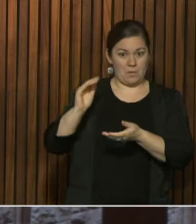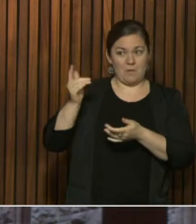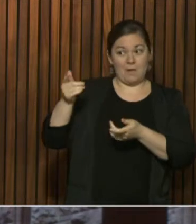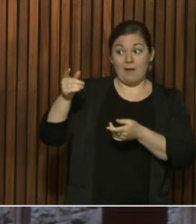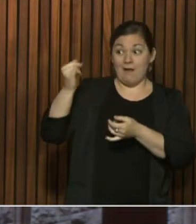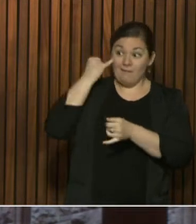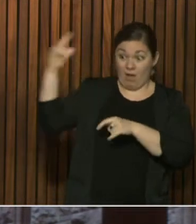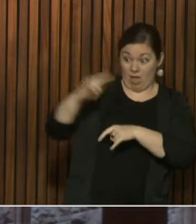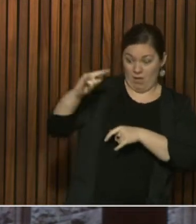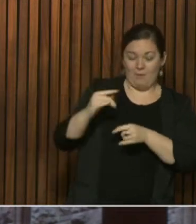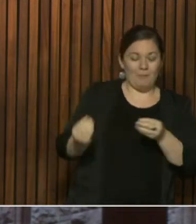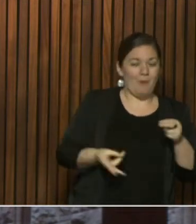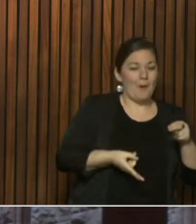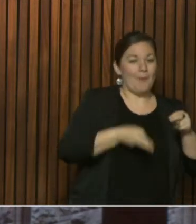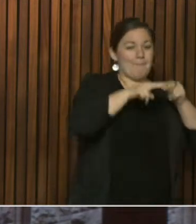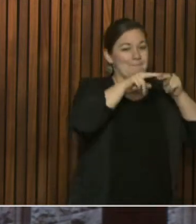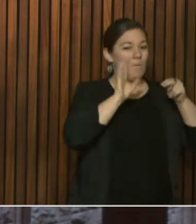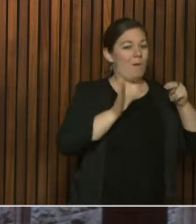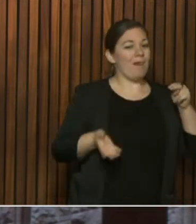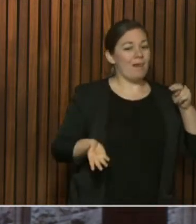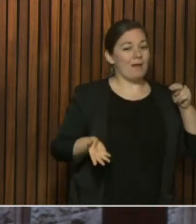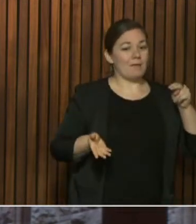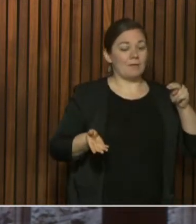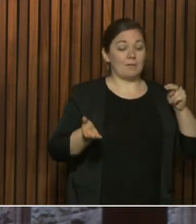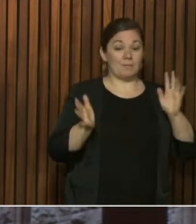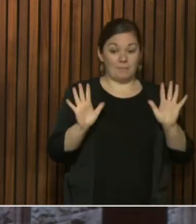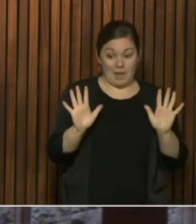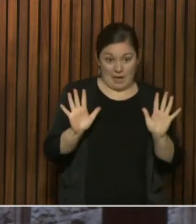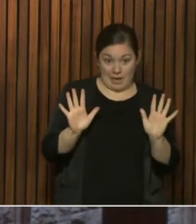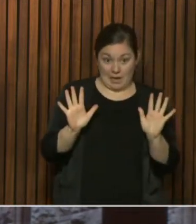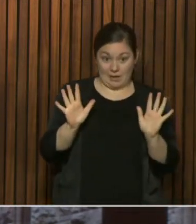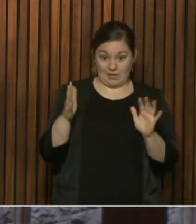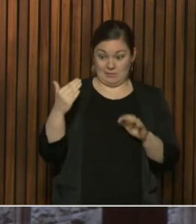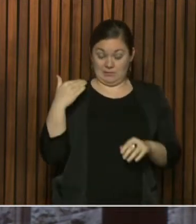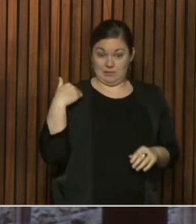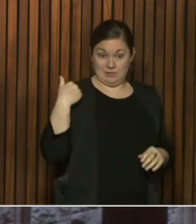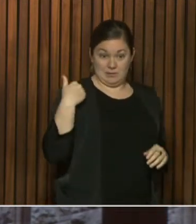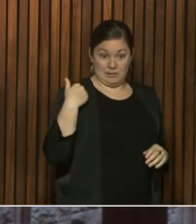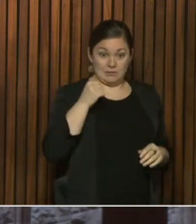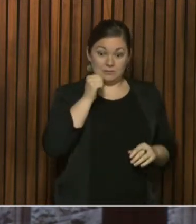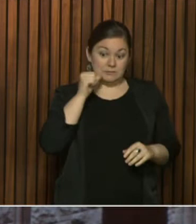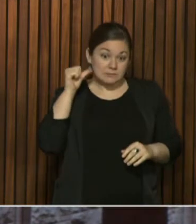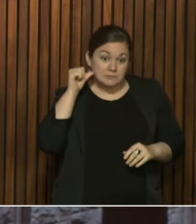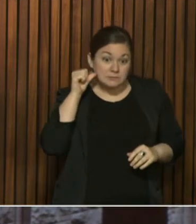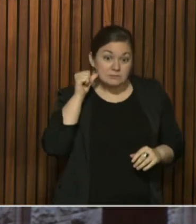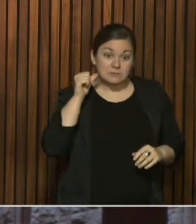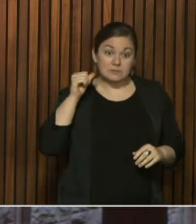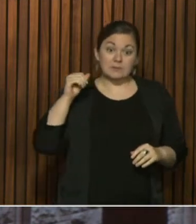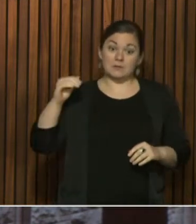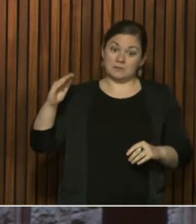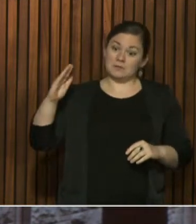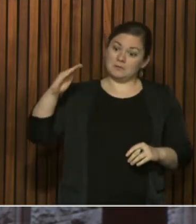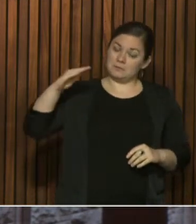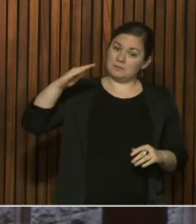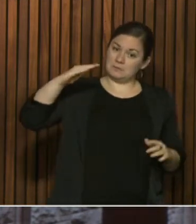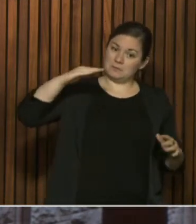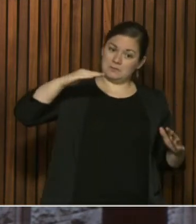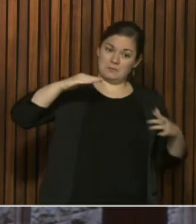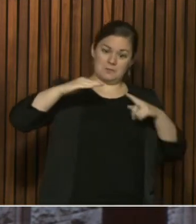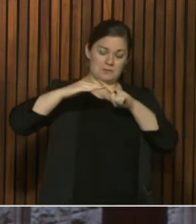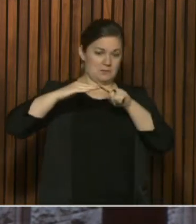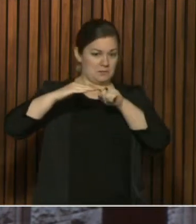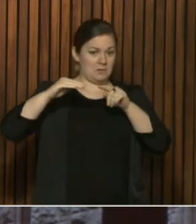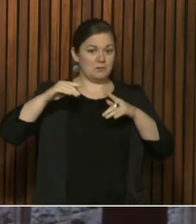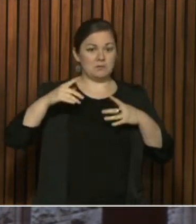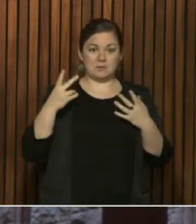two weeks ago from basically tomorrow and Wednesday. then it dropped down one step. And then by Thursday, we dropped down another step. So two